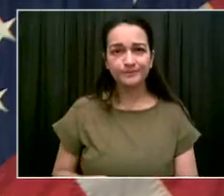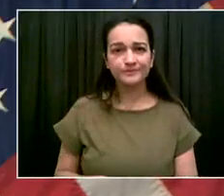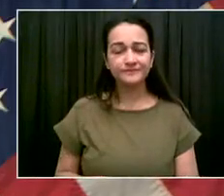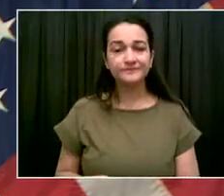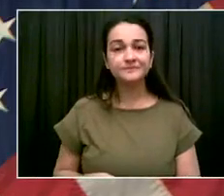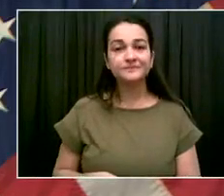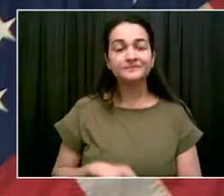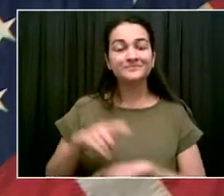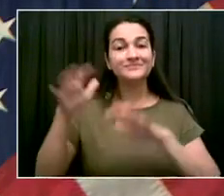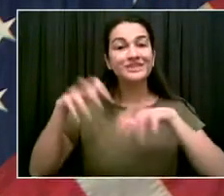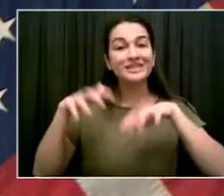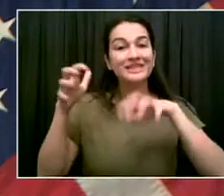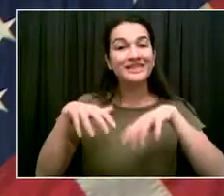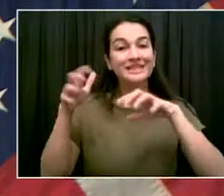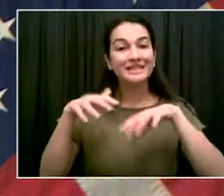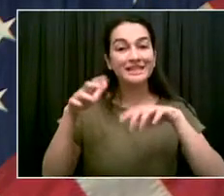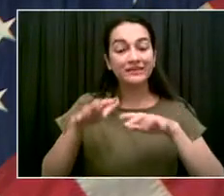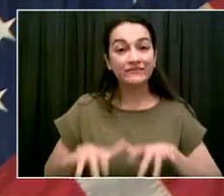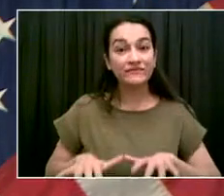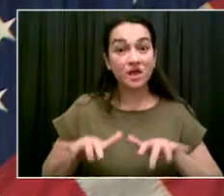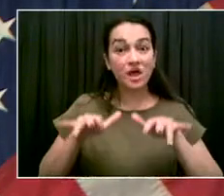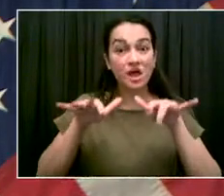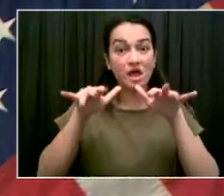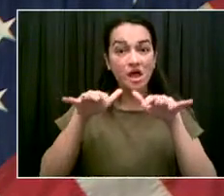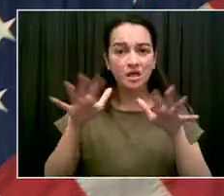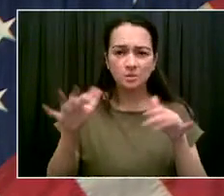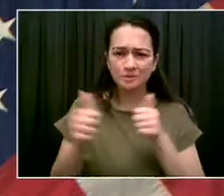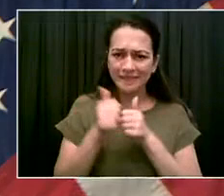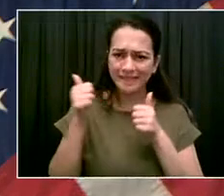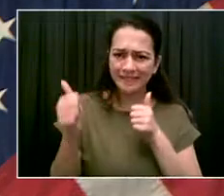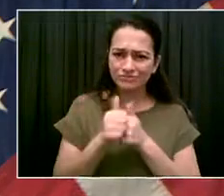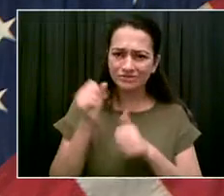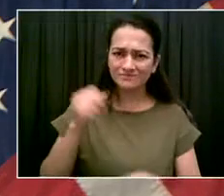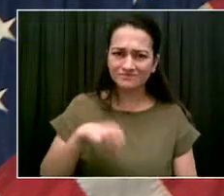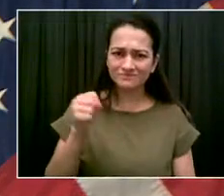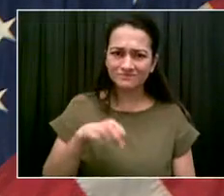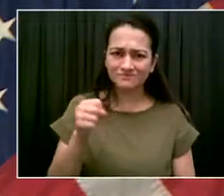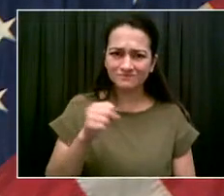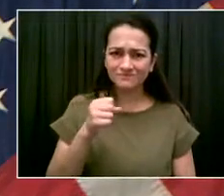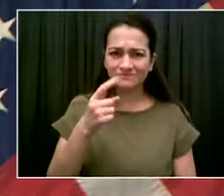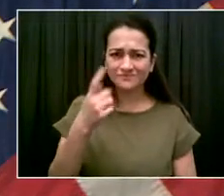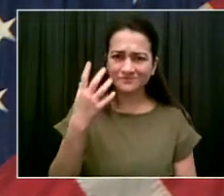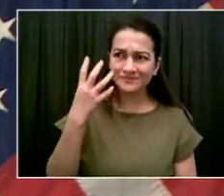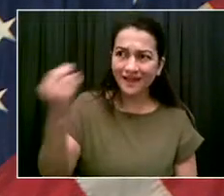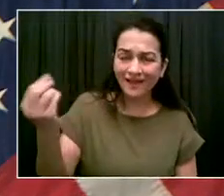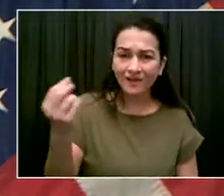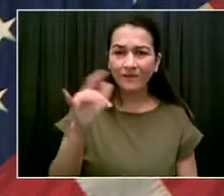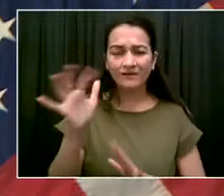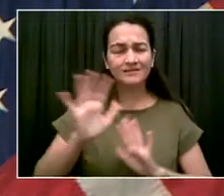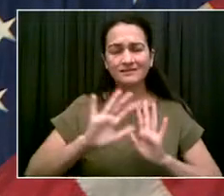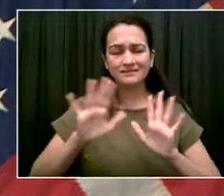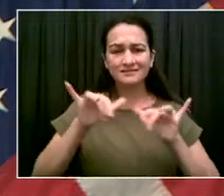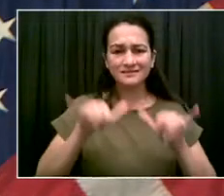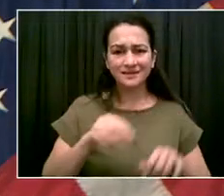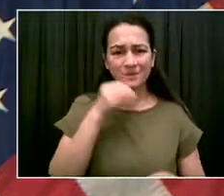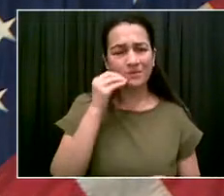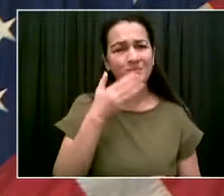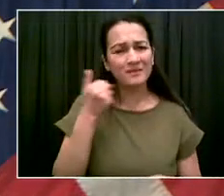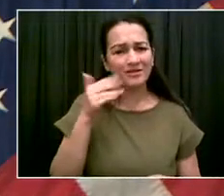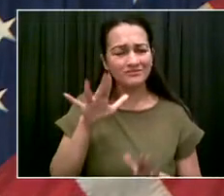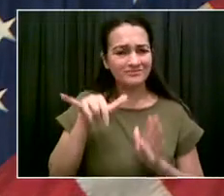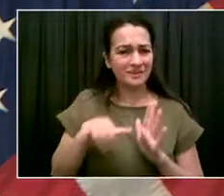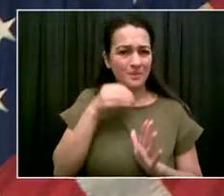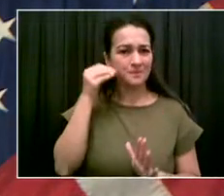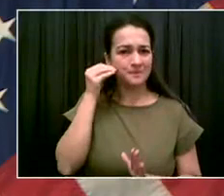flooding in low-lying areas throughout the city. If you are traveling, avoid flooded areas, turn on your headlights, drive slowly, and exercise